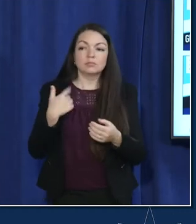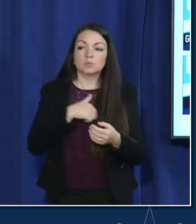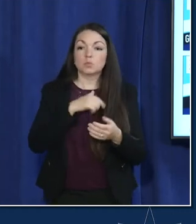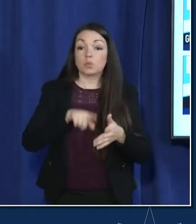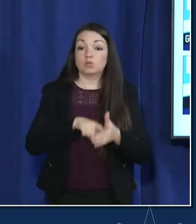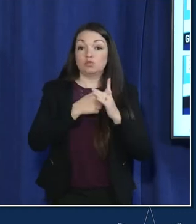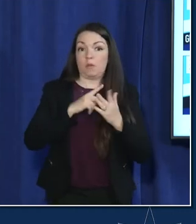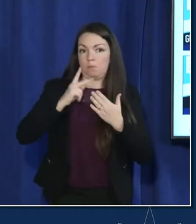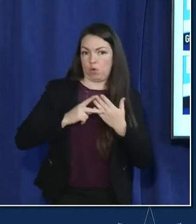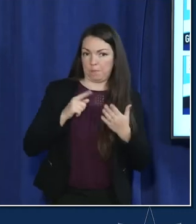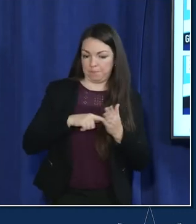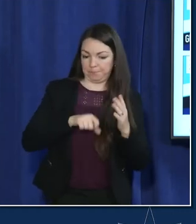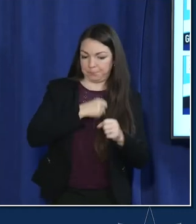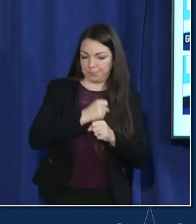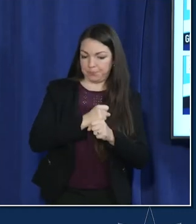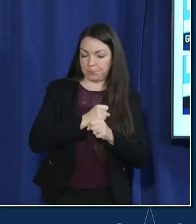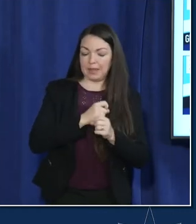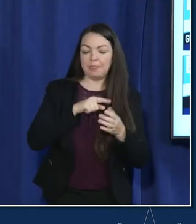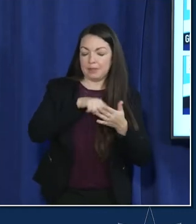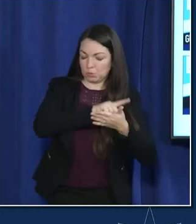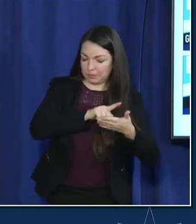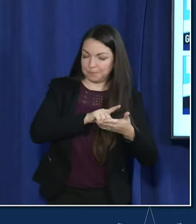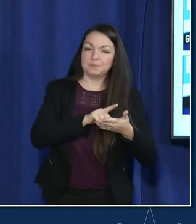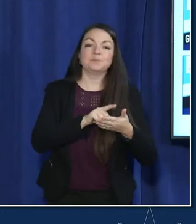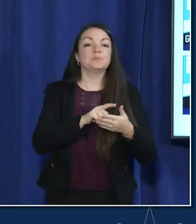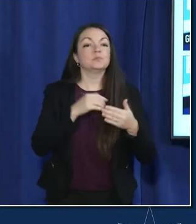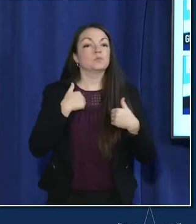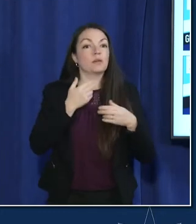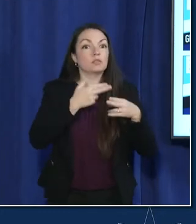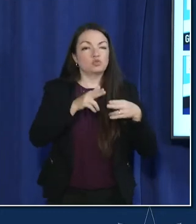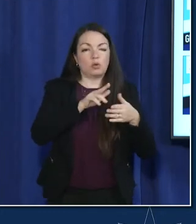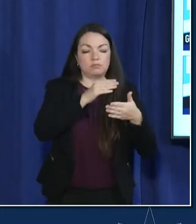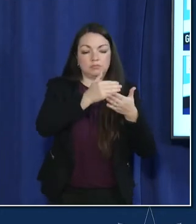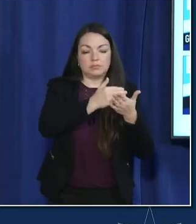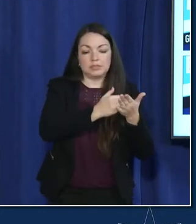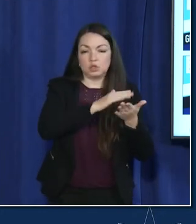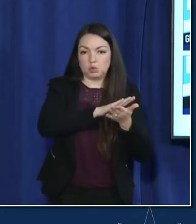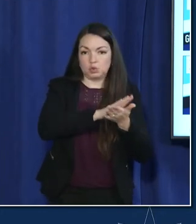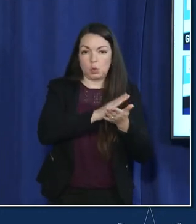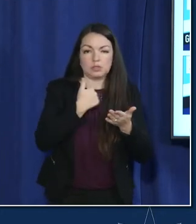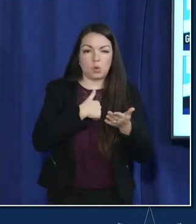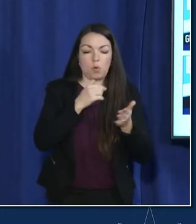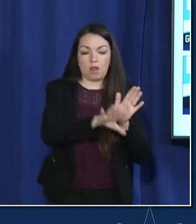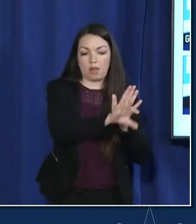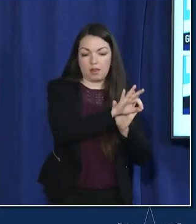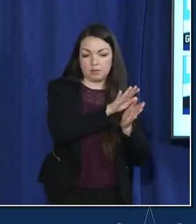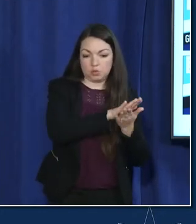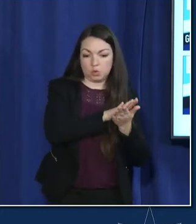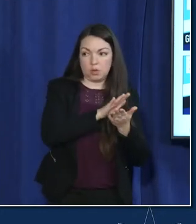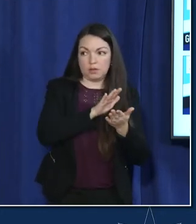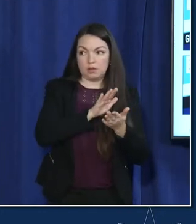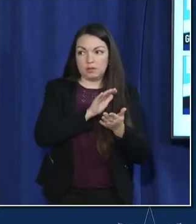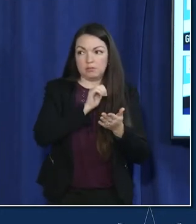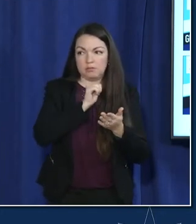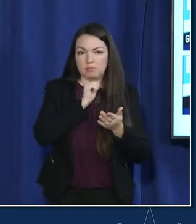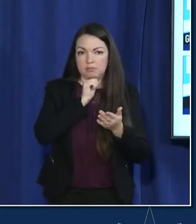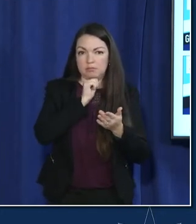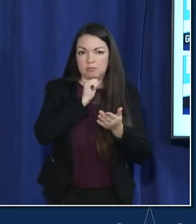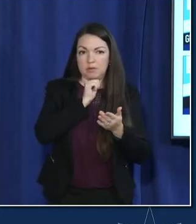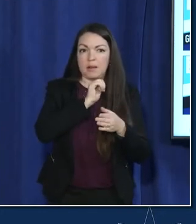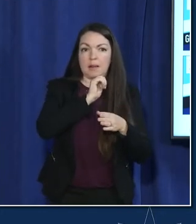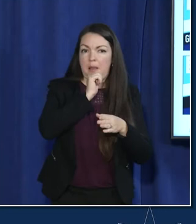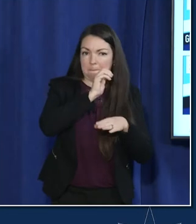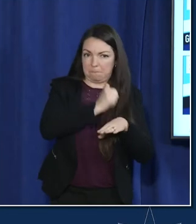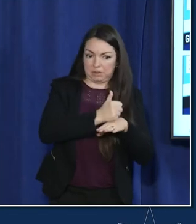week we have a short list of schools that we will be looking at and we aren't selecting a school based on the school right it has to have a